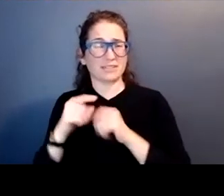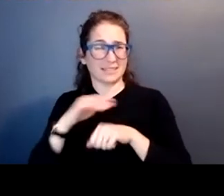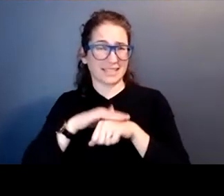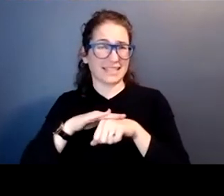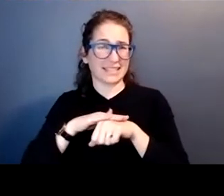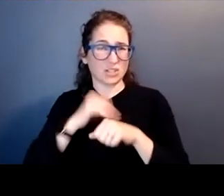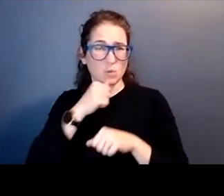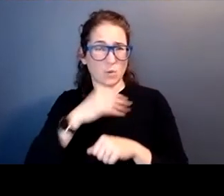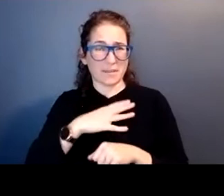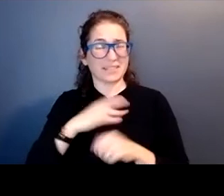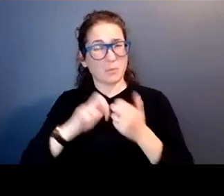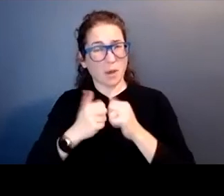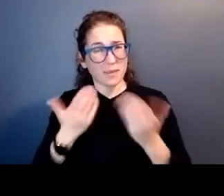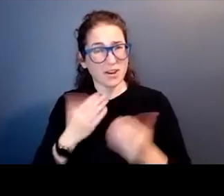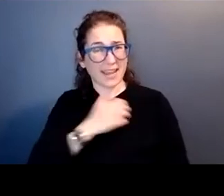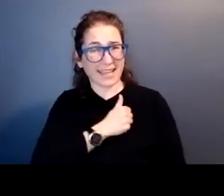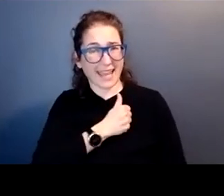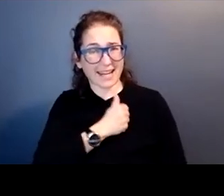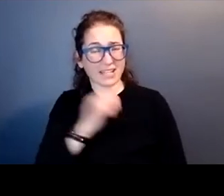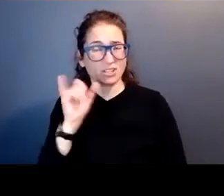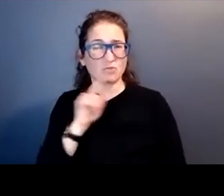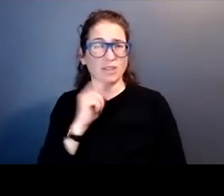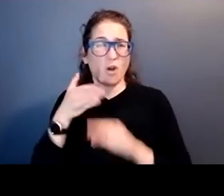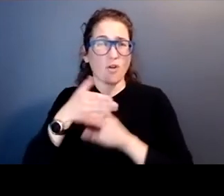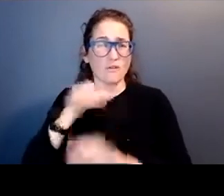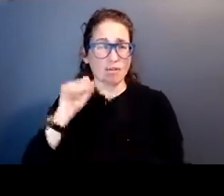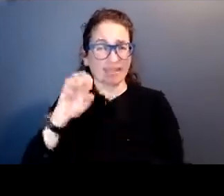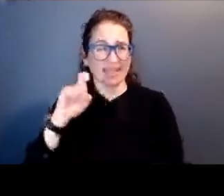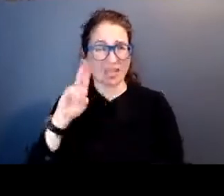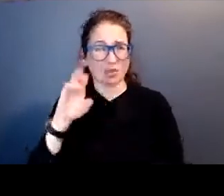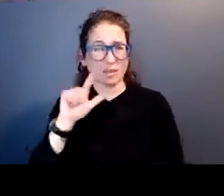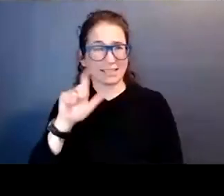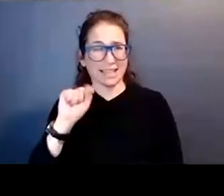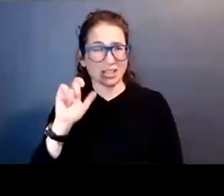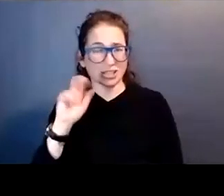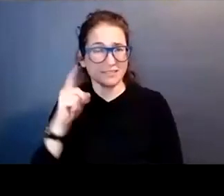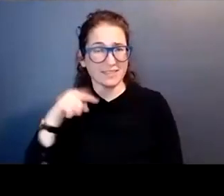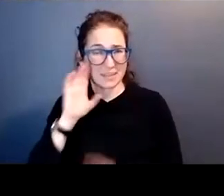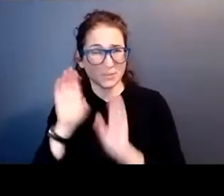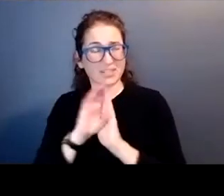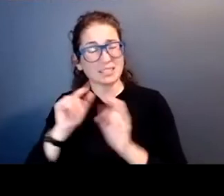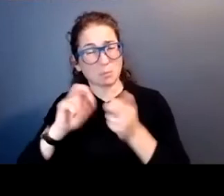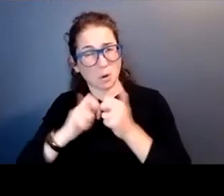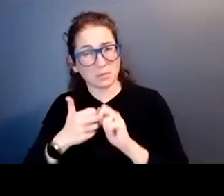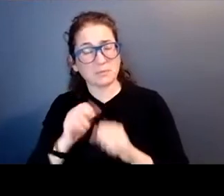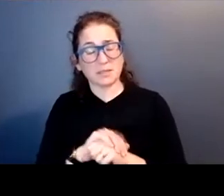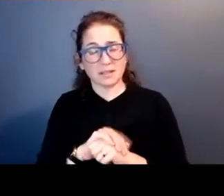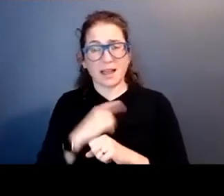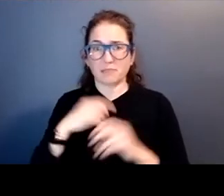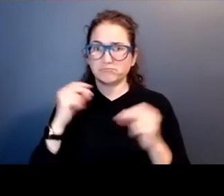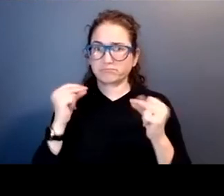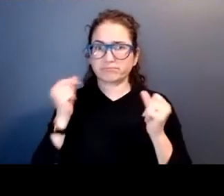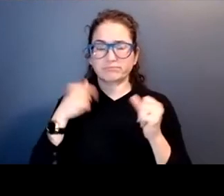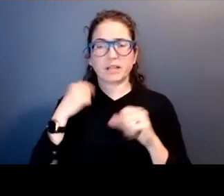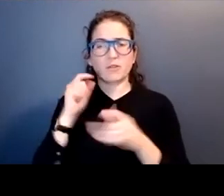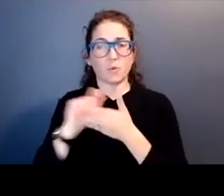in Canada. And we know the over-sexualized of these images is a problem. So, you know, I immediately wrote an